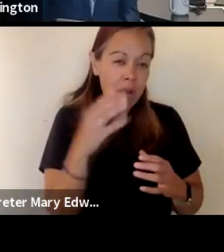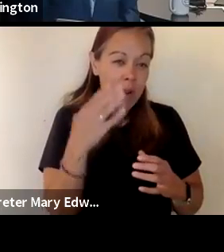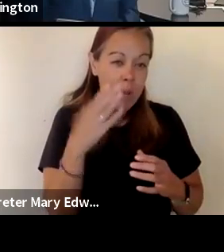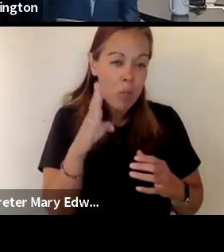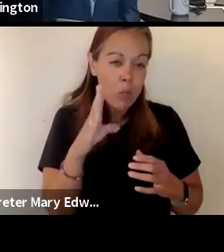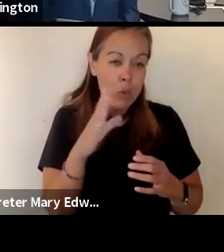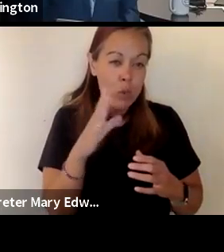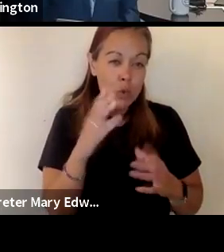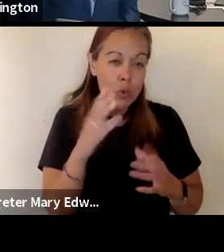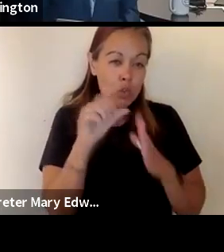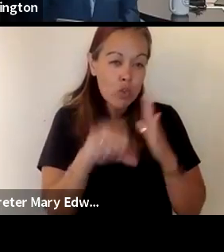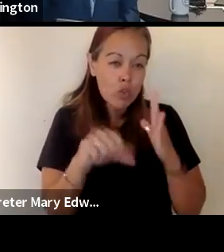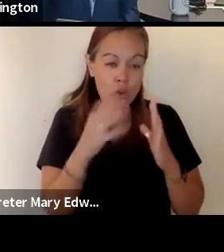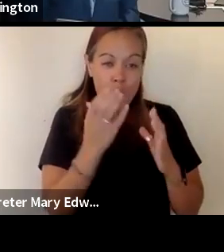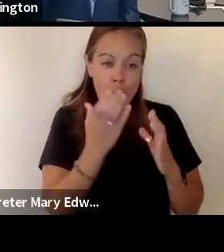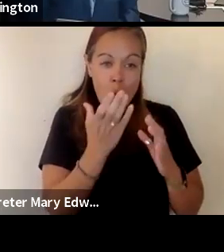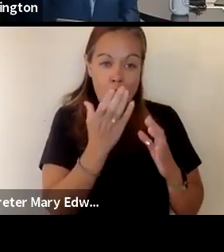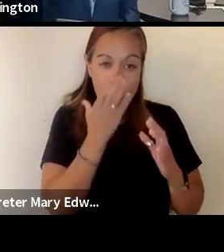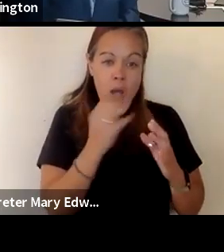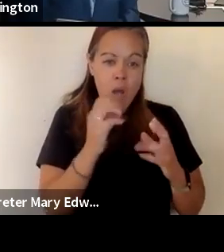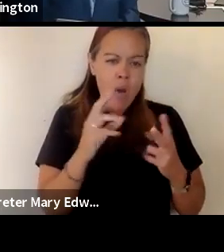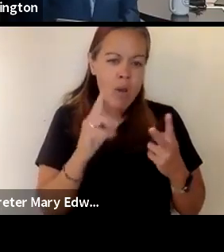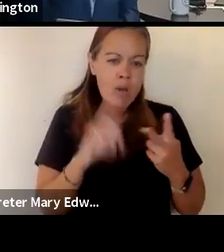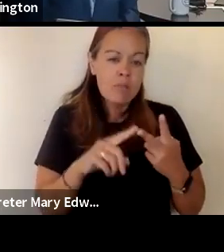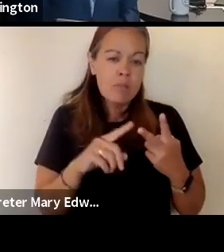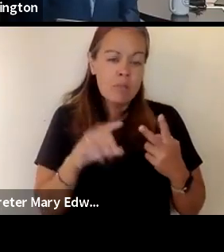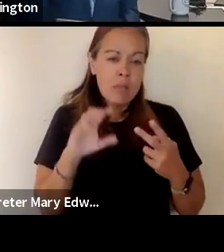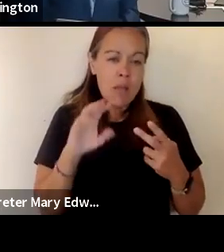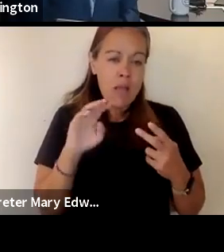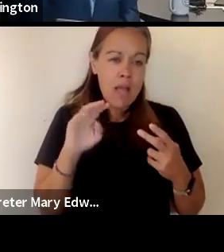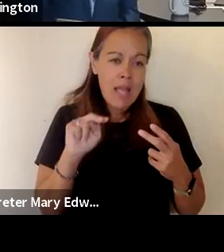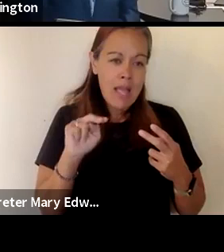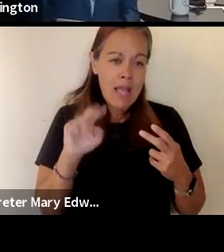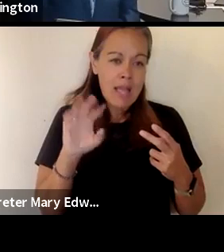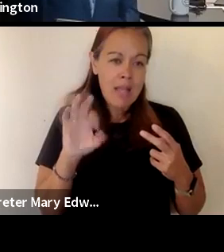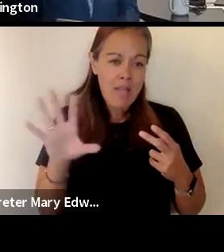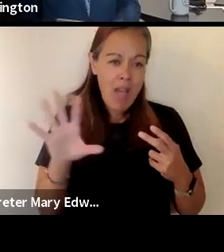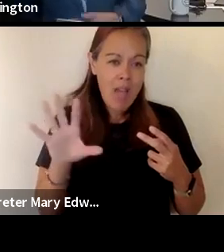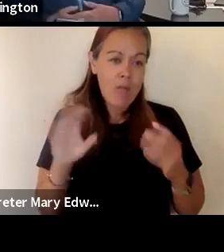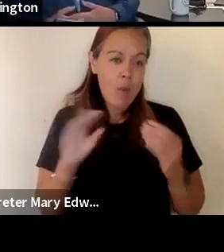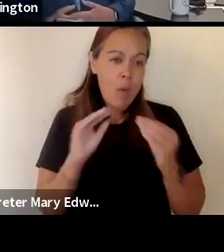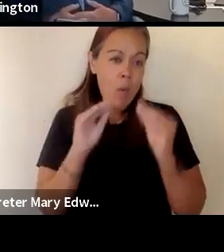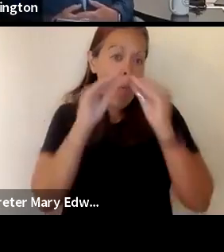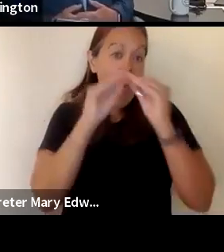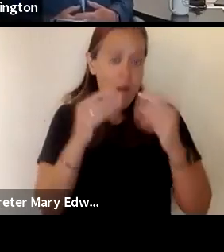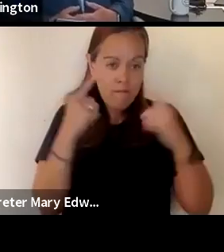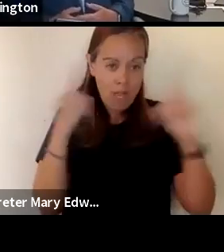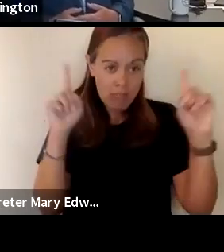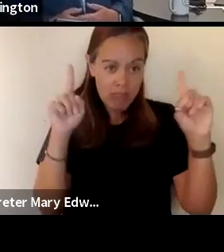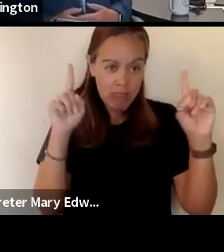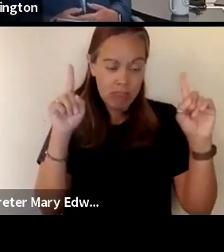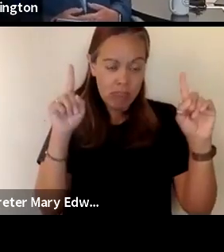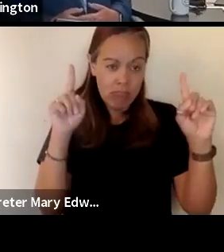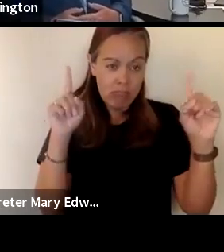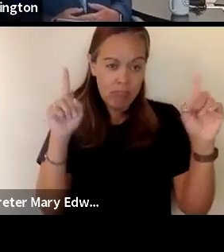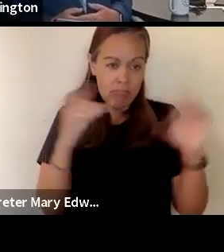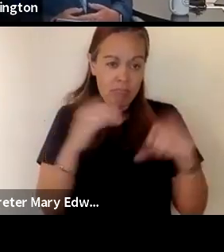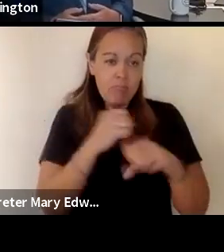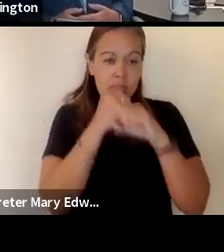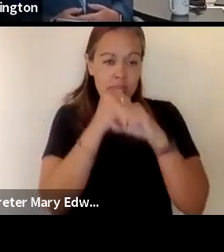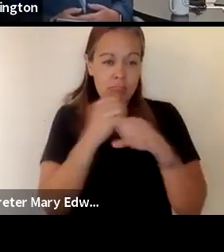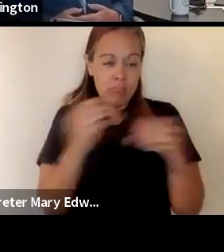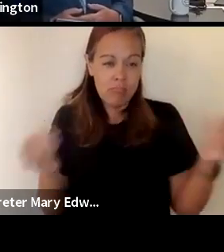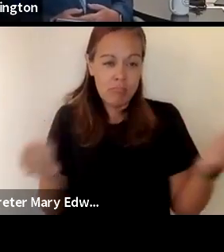surgical mask or the n95 respirators are more effective in preventing transmission but cloth